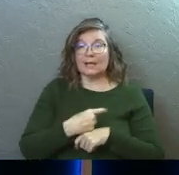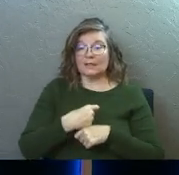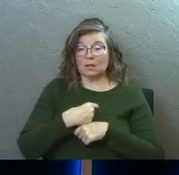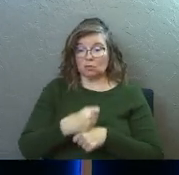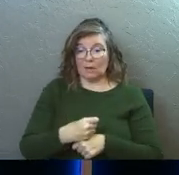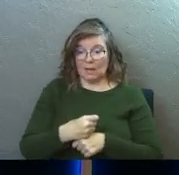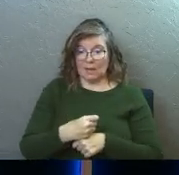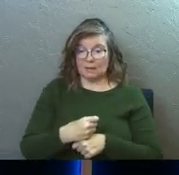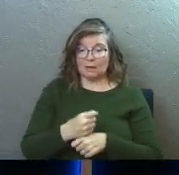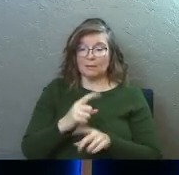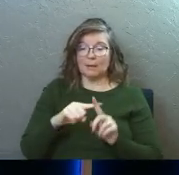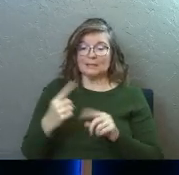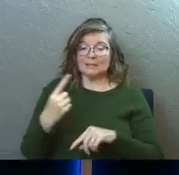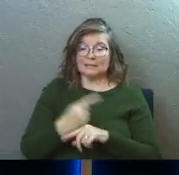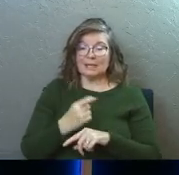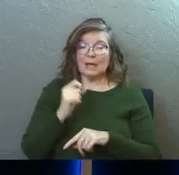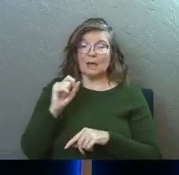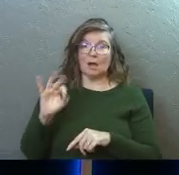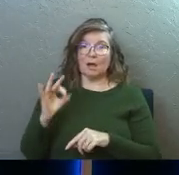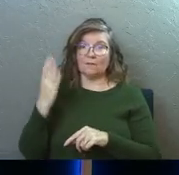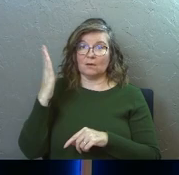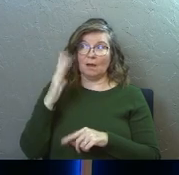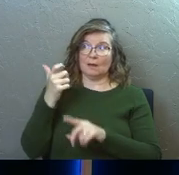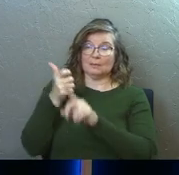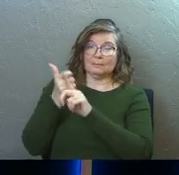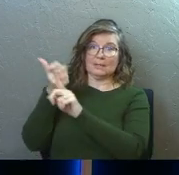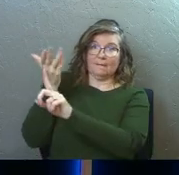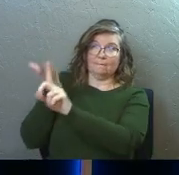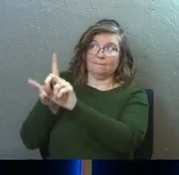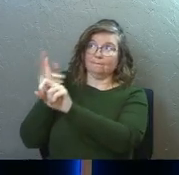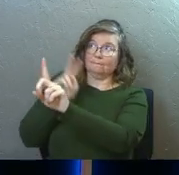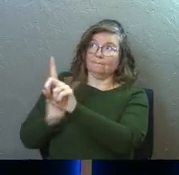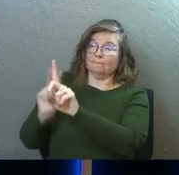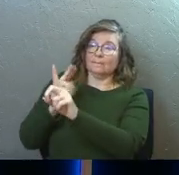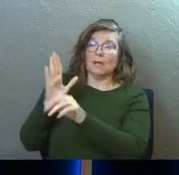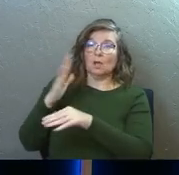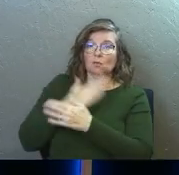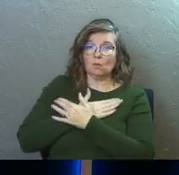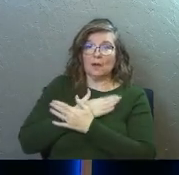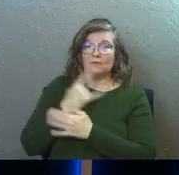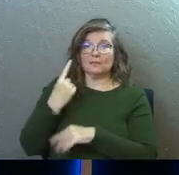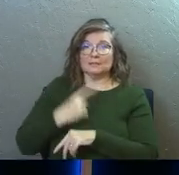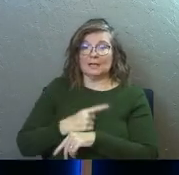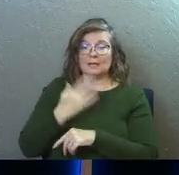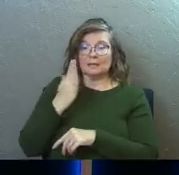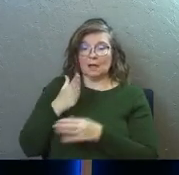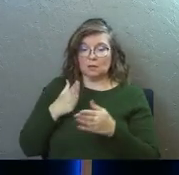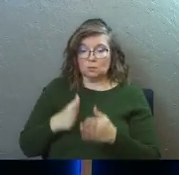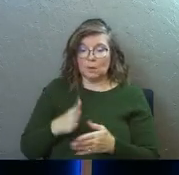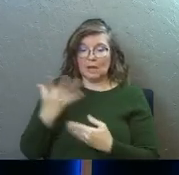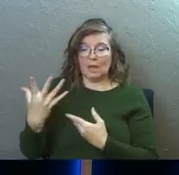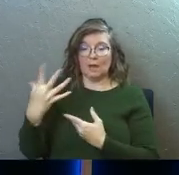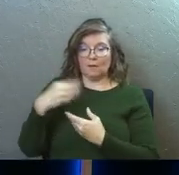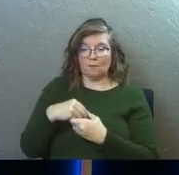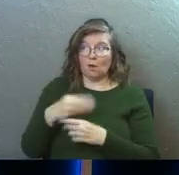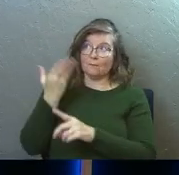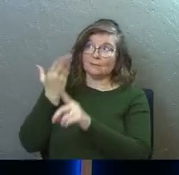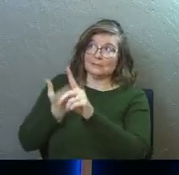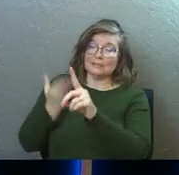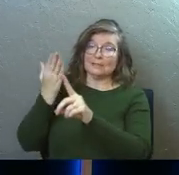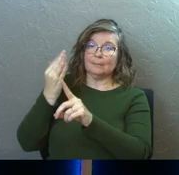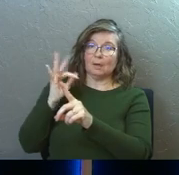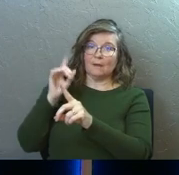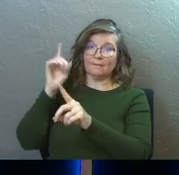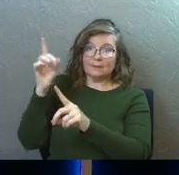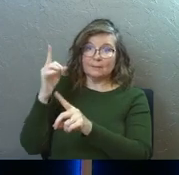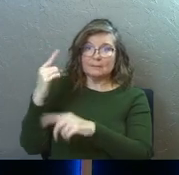significant, but it is a day of God. A restful day, a true restful day, God's way, involves him. It is